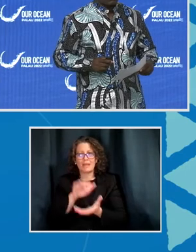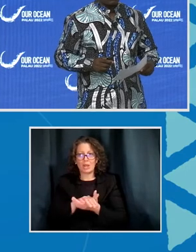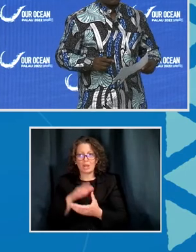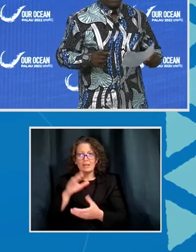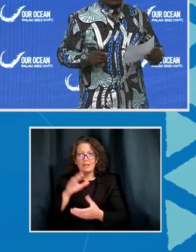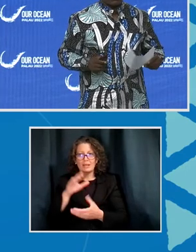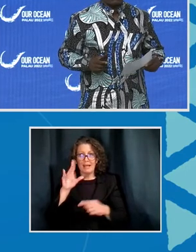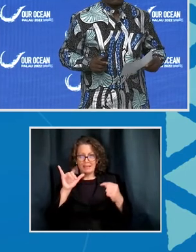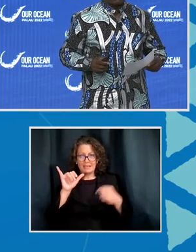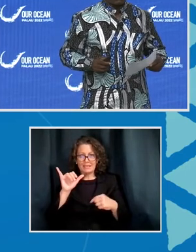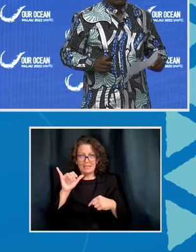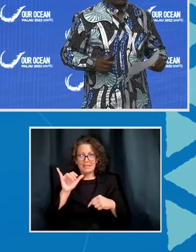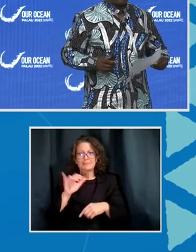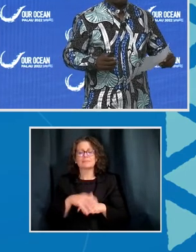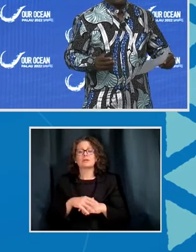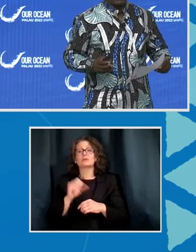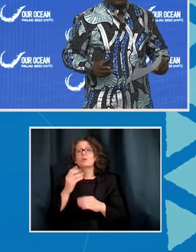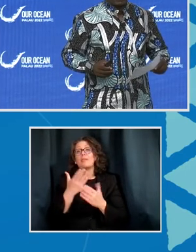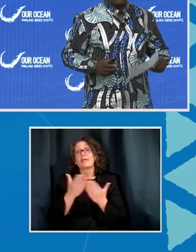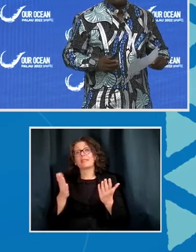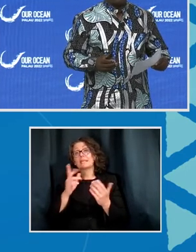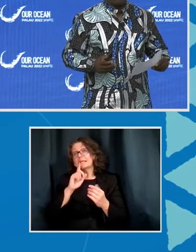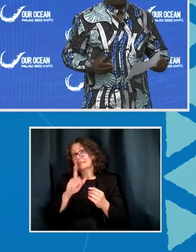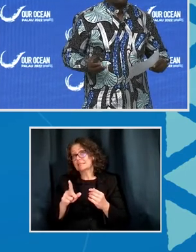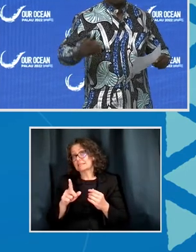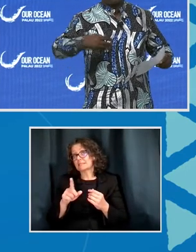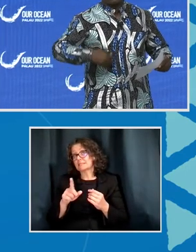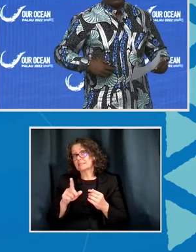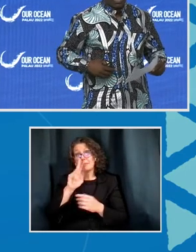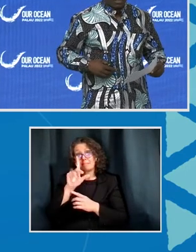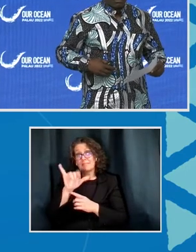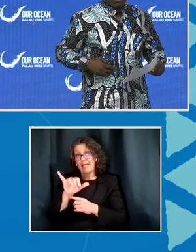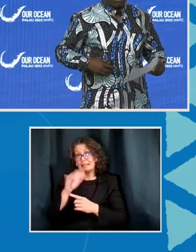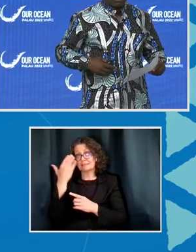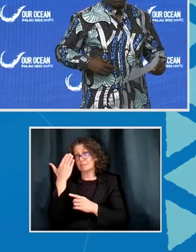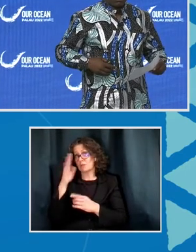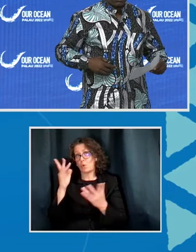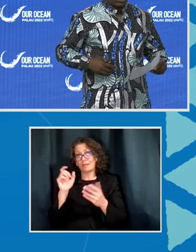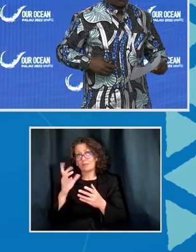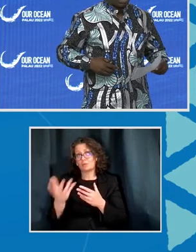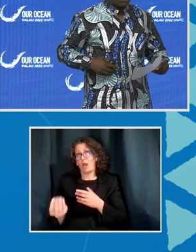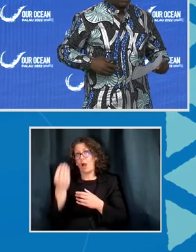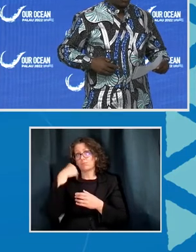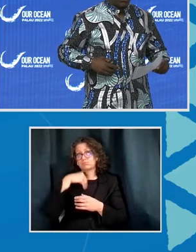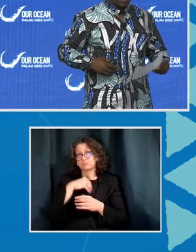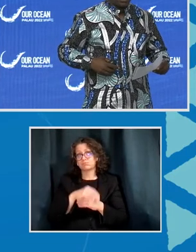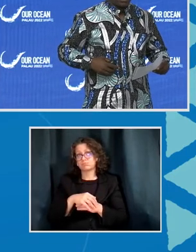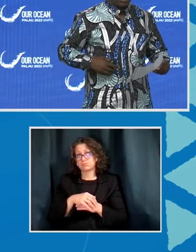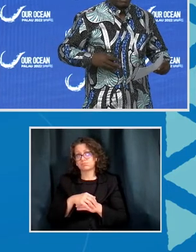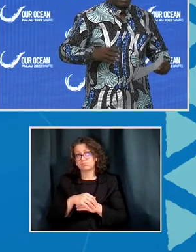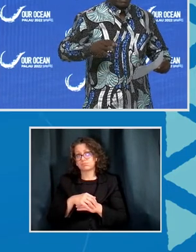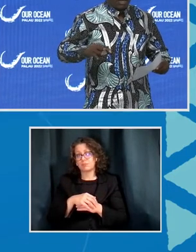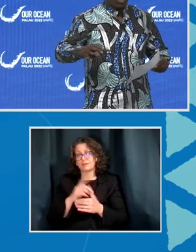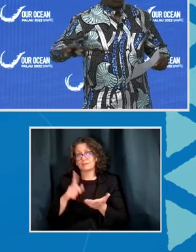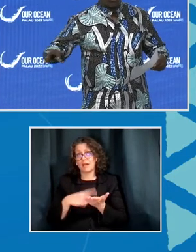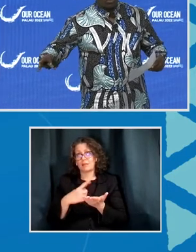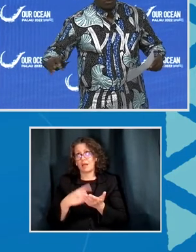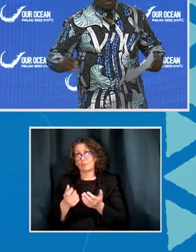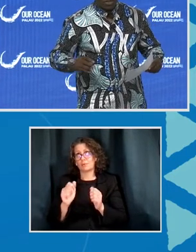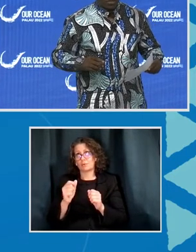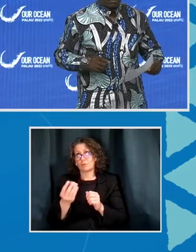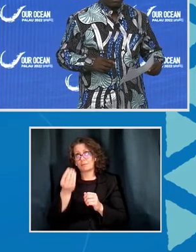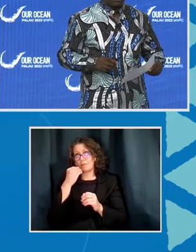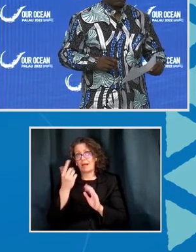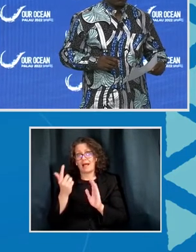And the thing is that your belly doesn't know what you put inside. Sometimes it could be an illegal